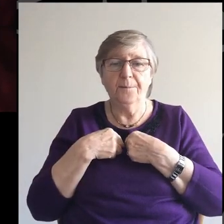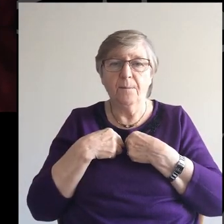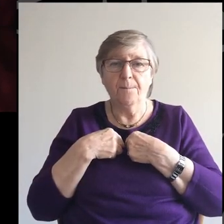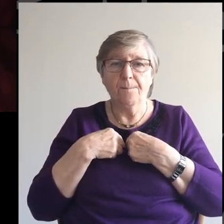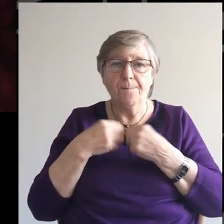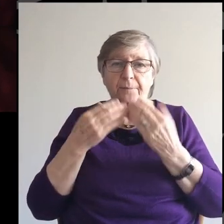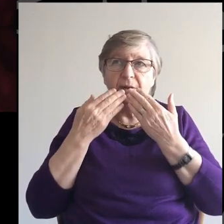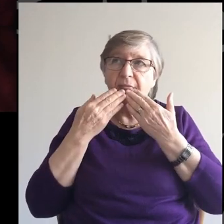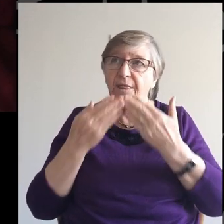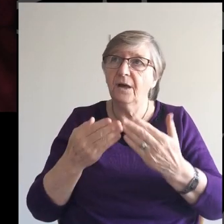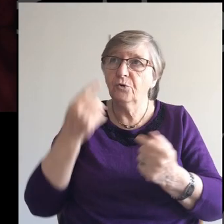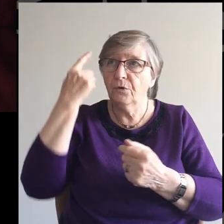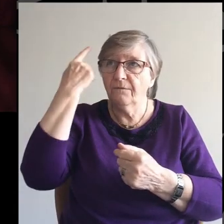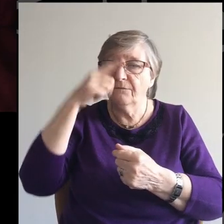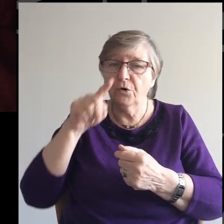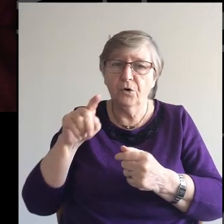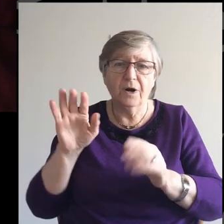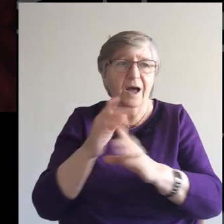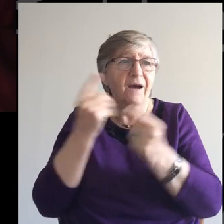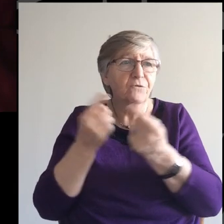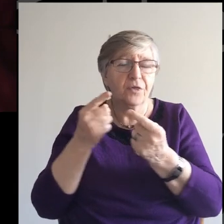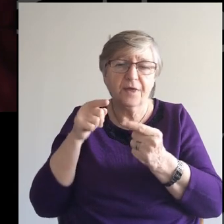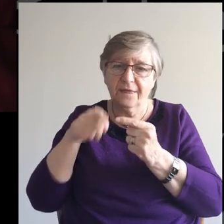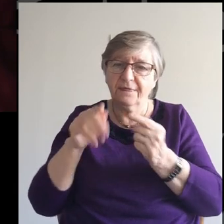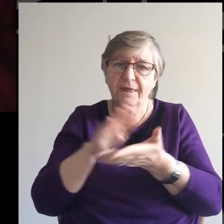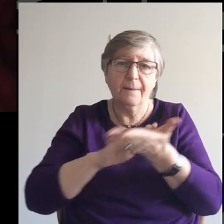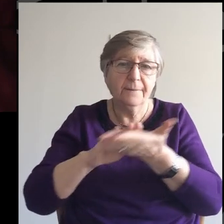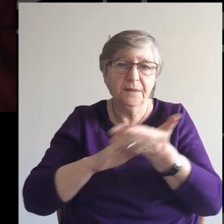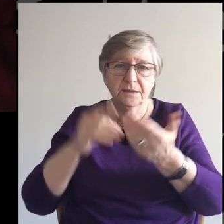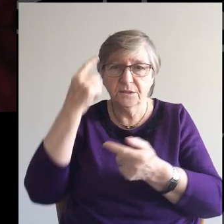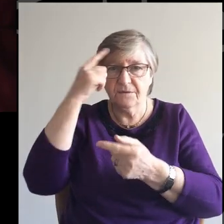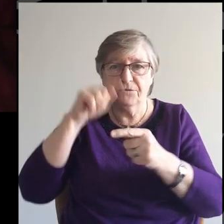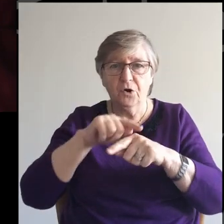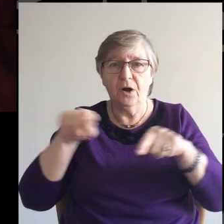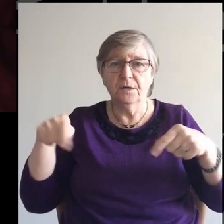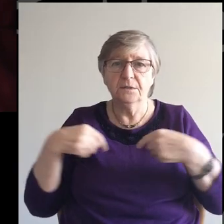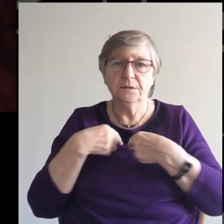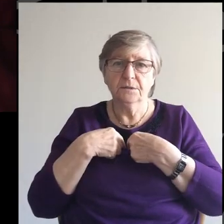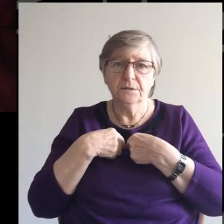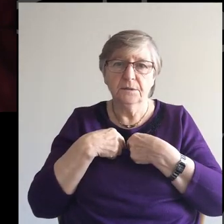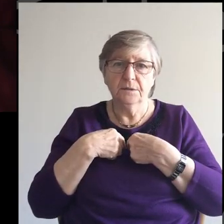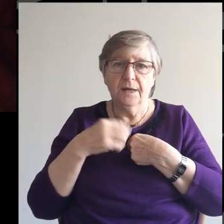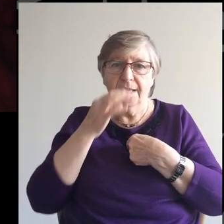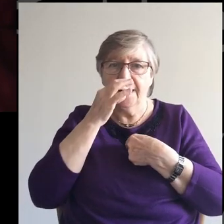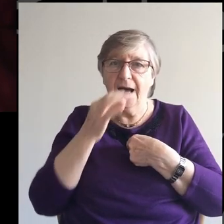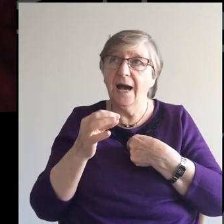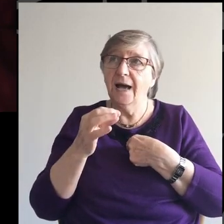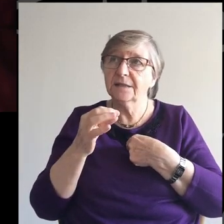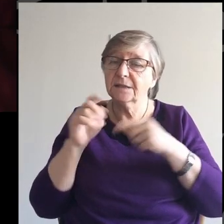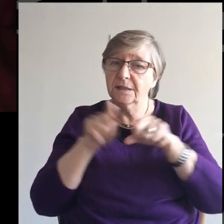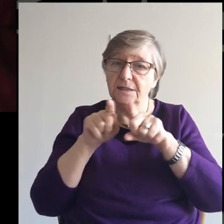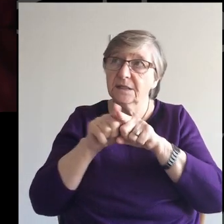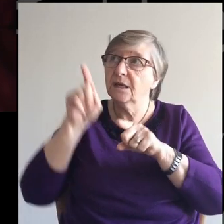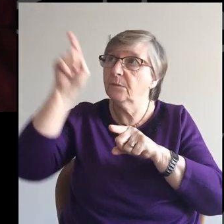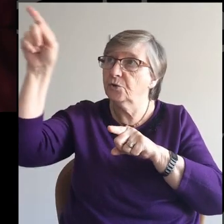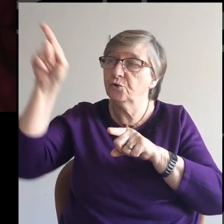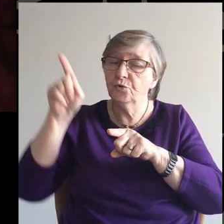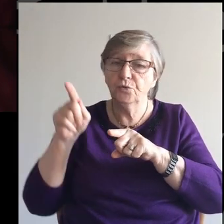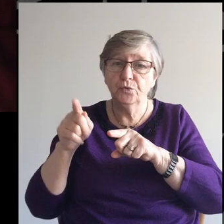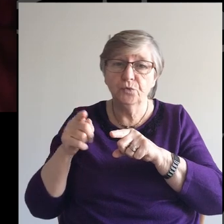We thank you For all that they Mean to us And for us And ask that Just as you Have put